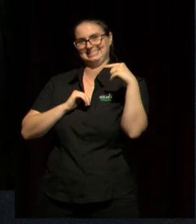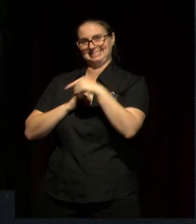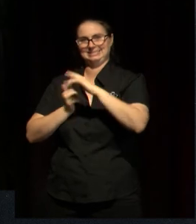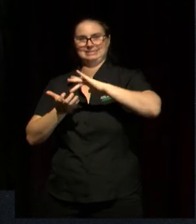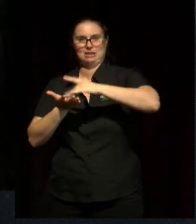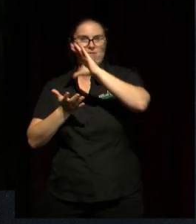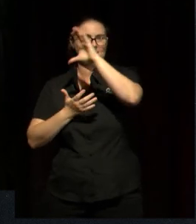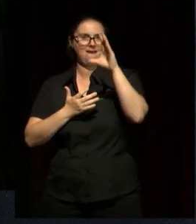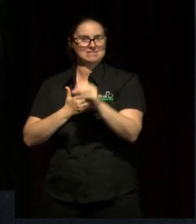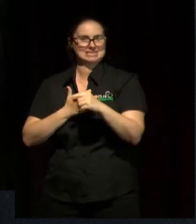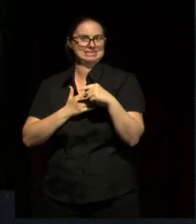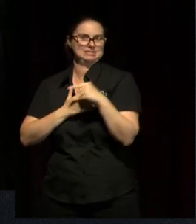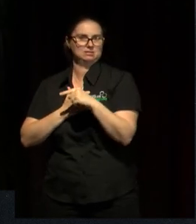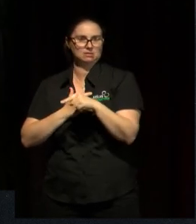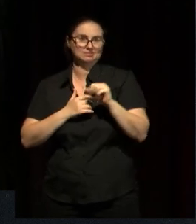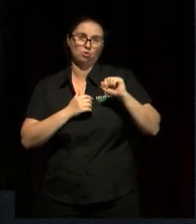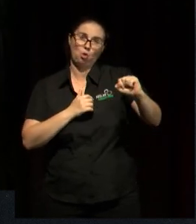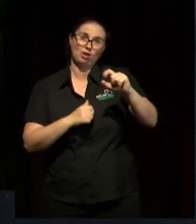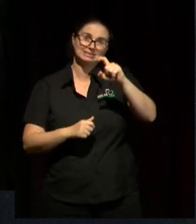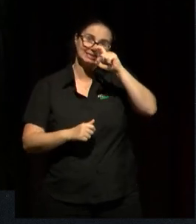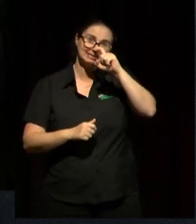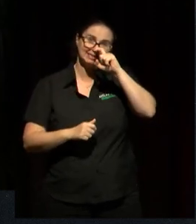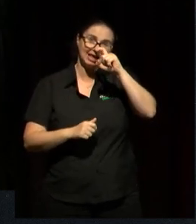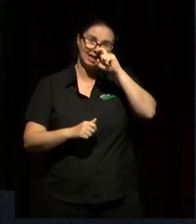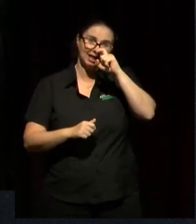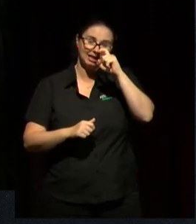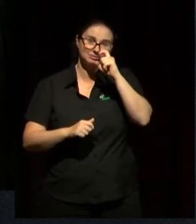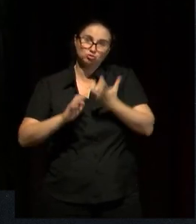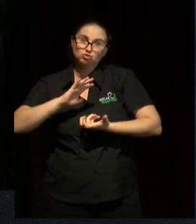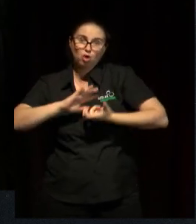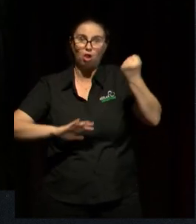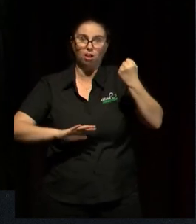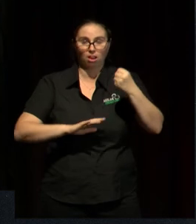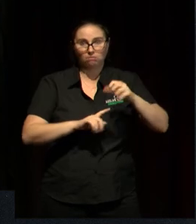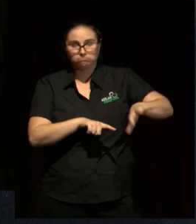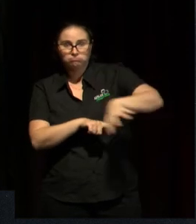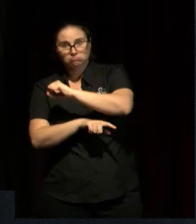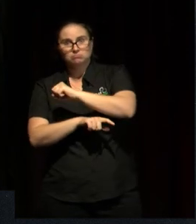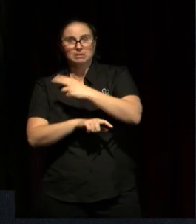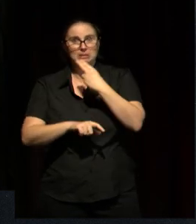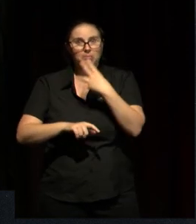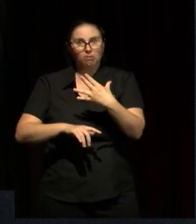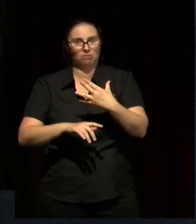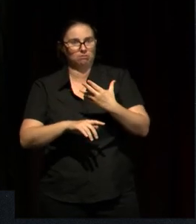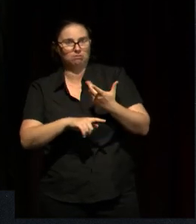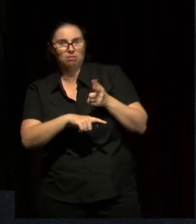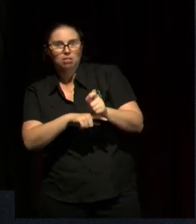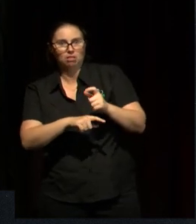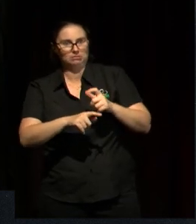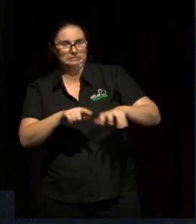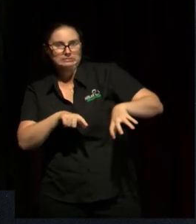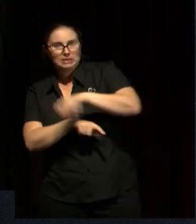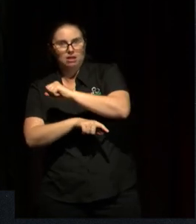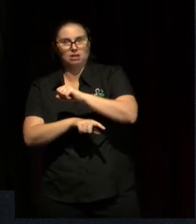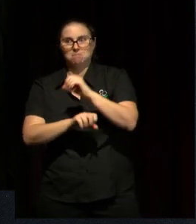her sister was stolen, exploited and taken away and put into slavery. And when they got her back,